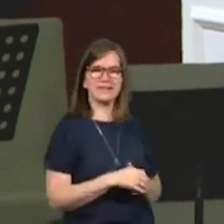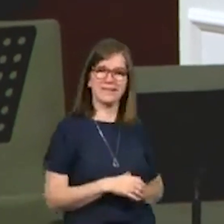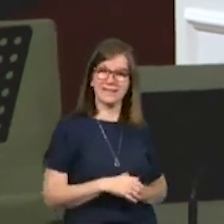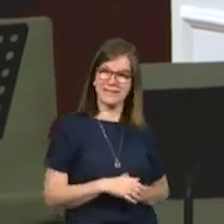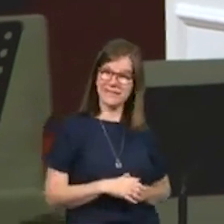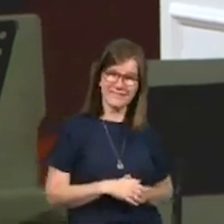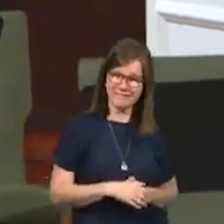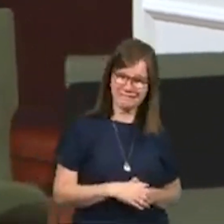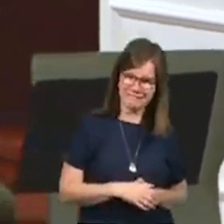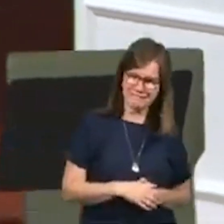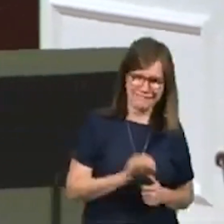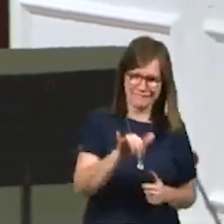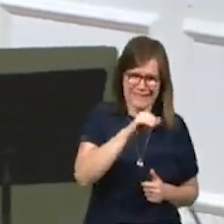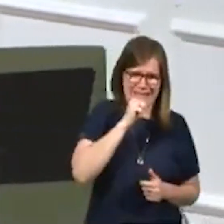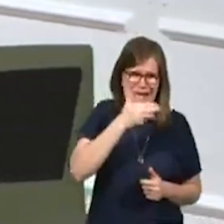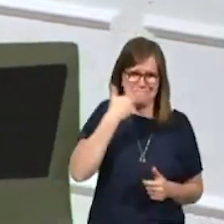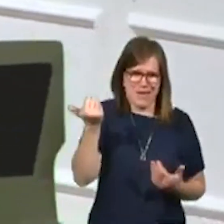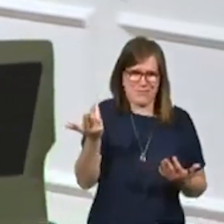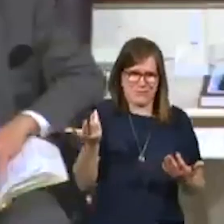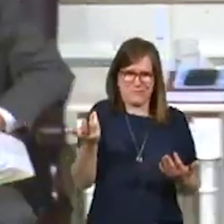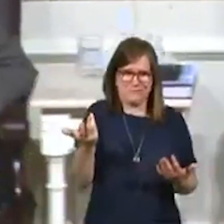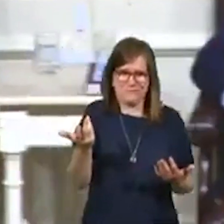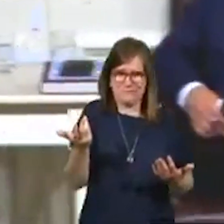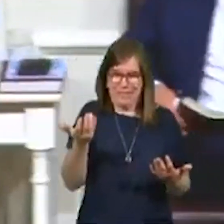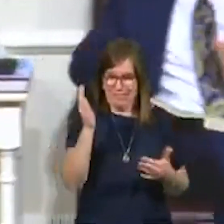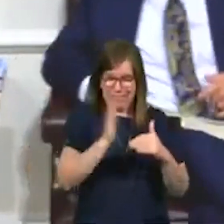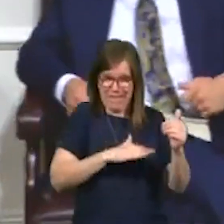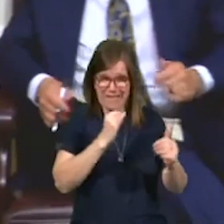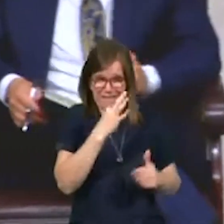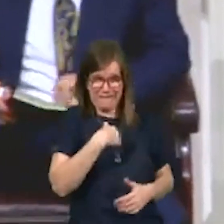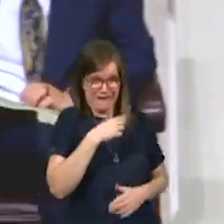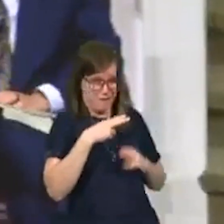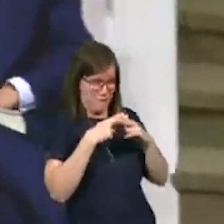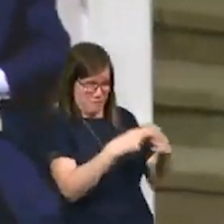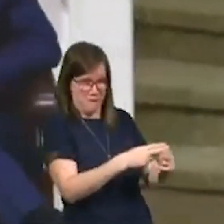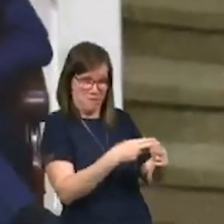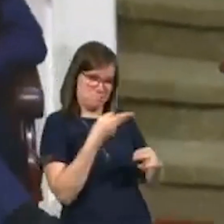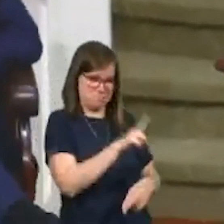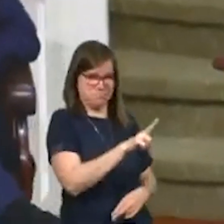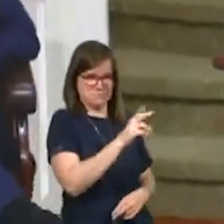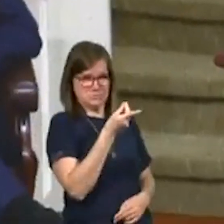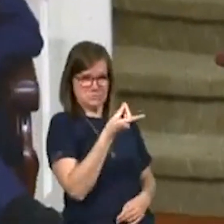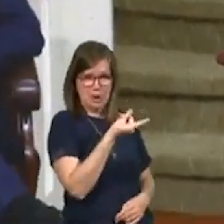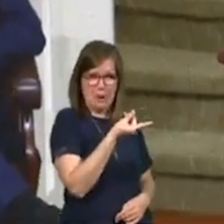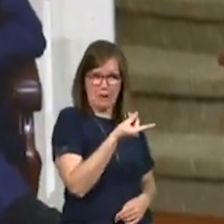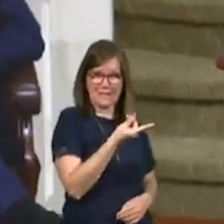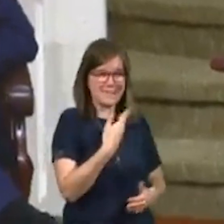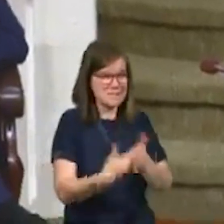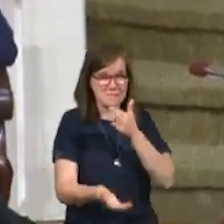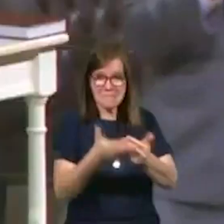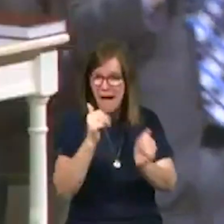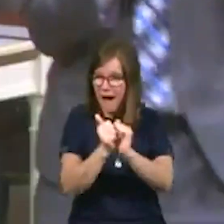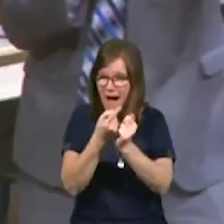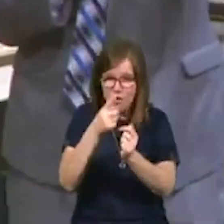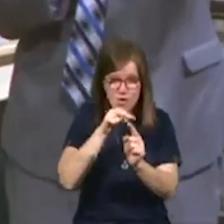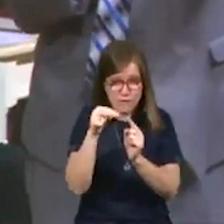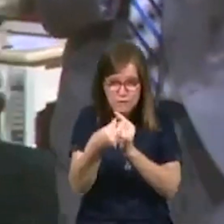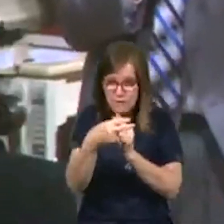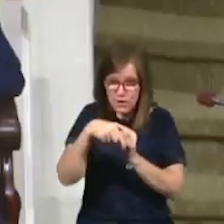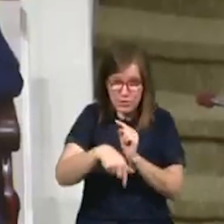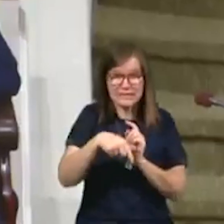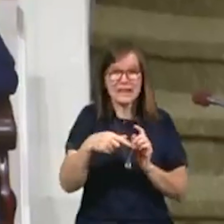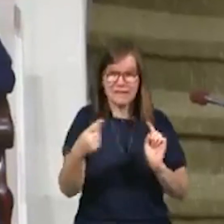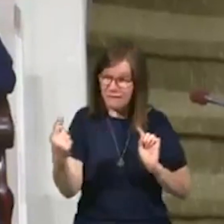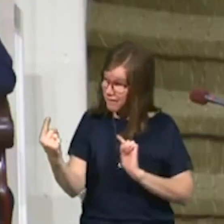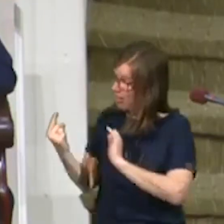would that be any better than if I just outright called him a dog? Look, regardless of how you parse this thing out, she came to